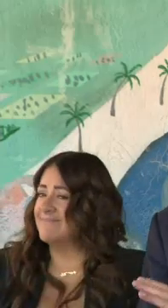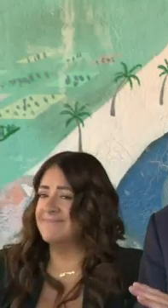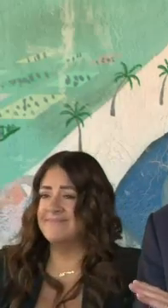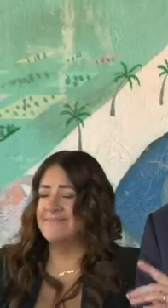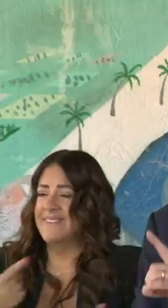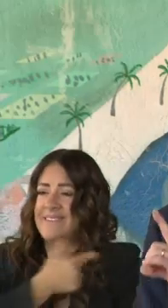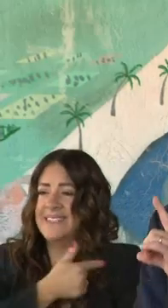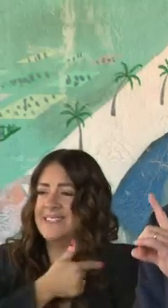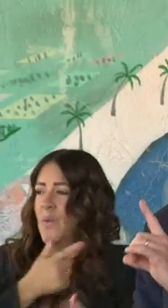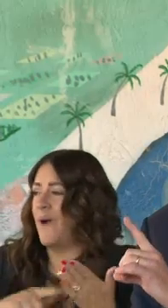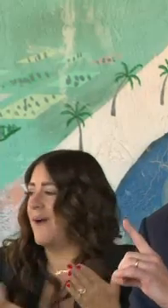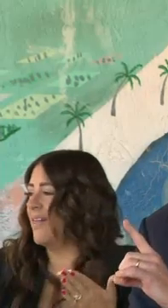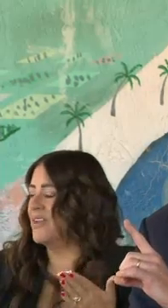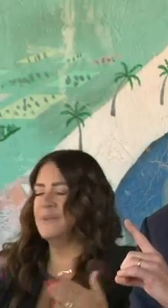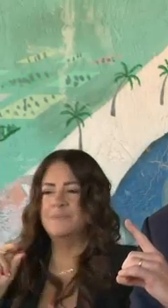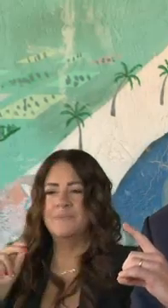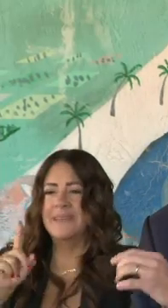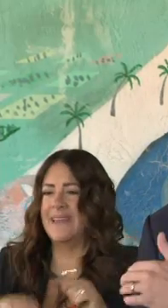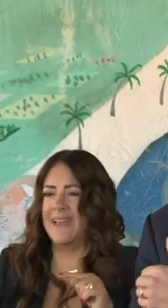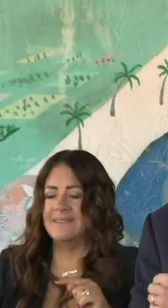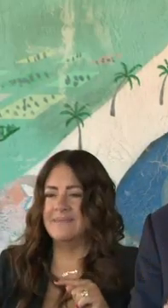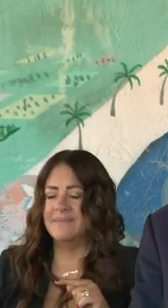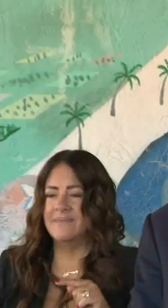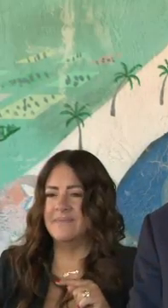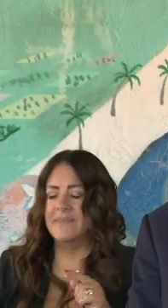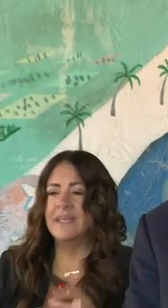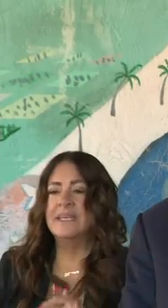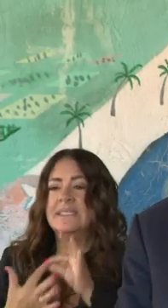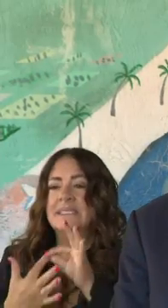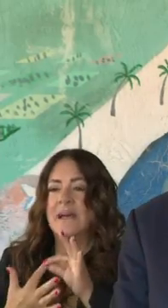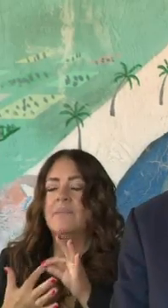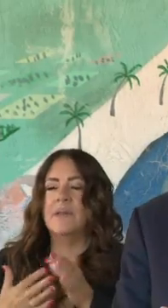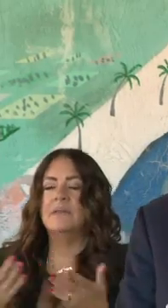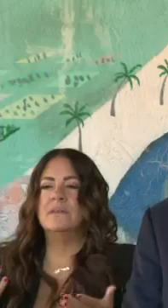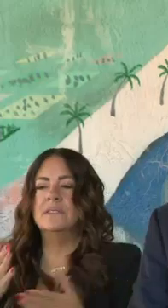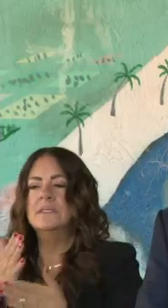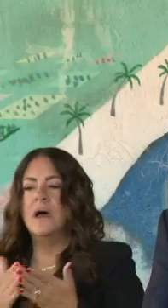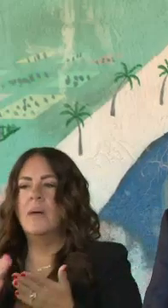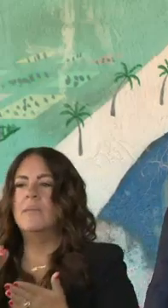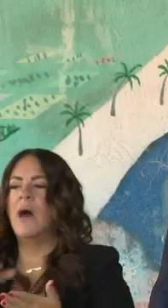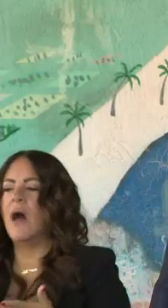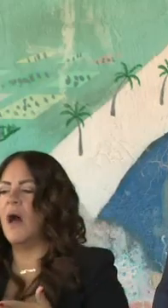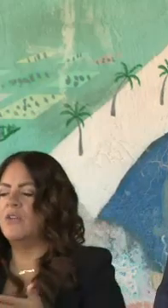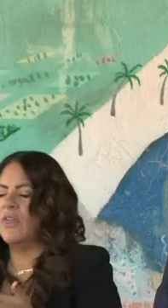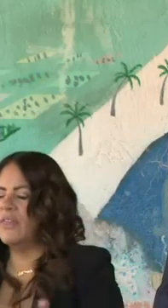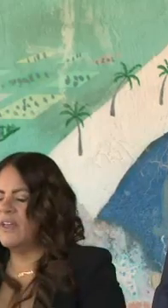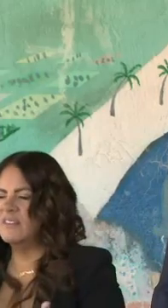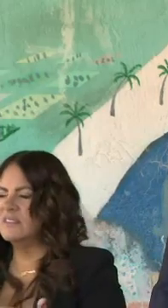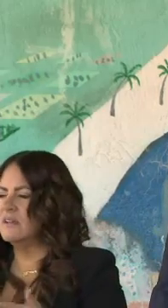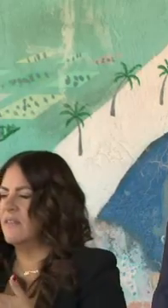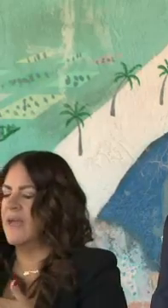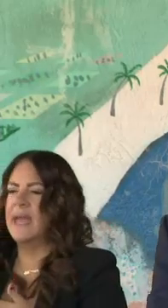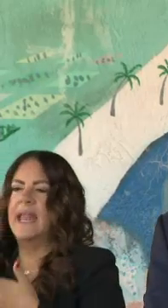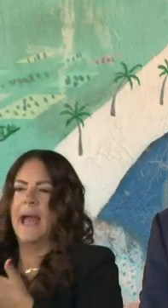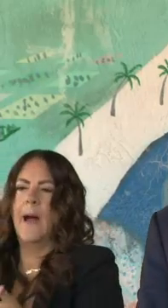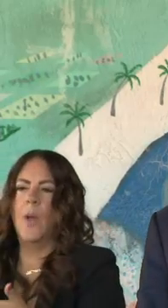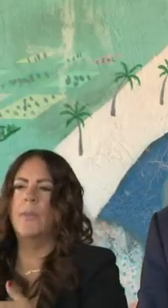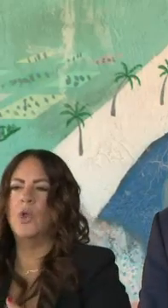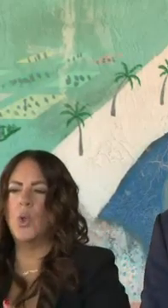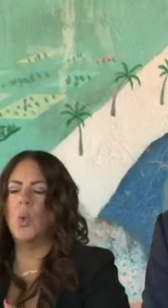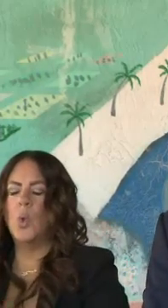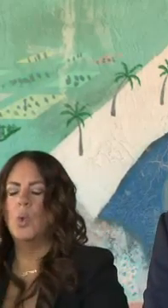vaccinations except those non-pharmaceutical interventions we've all come to know well, and that's